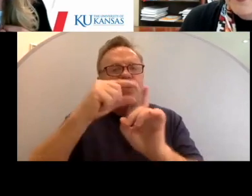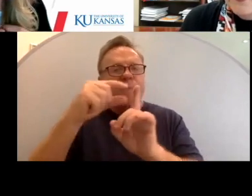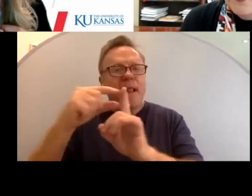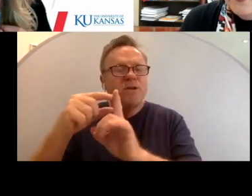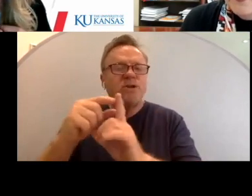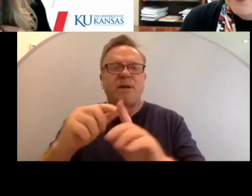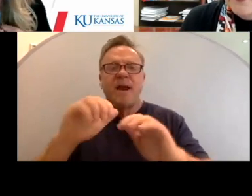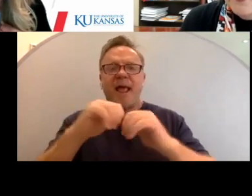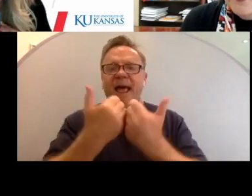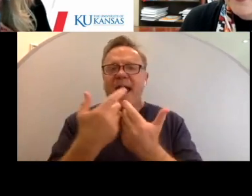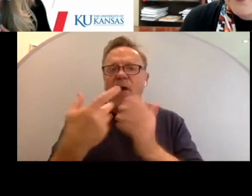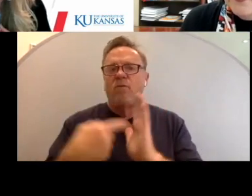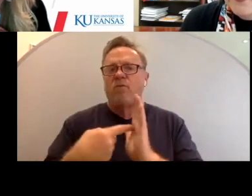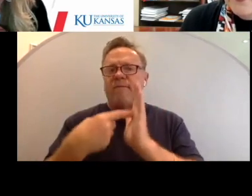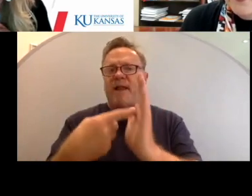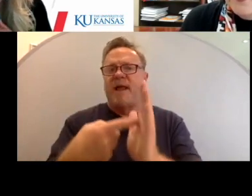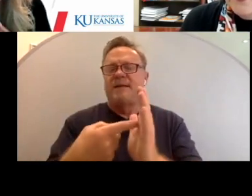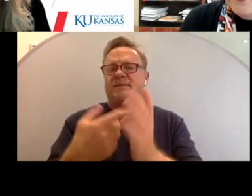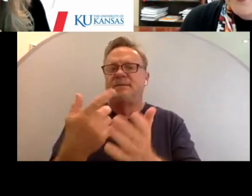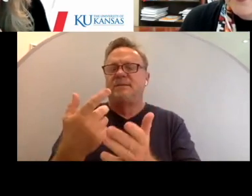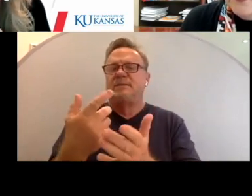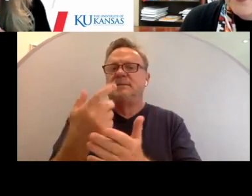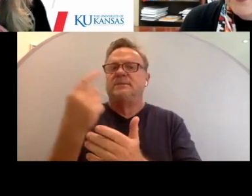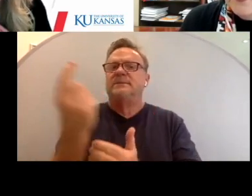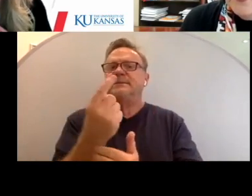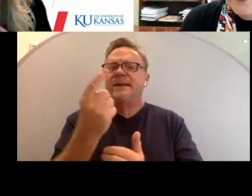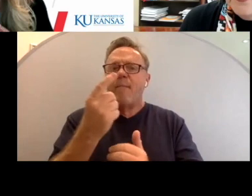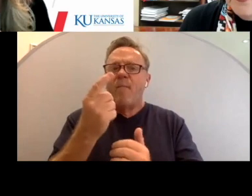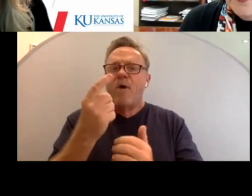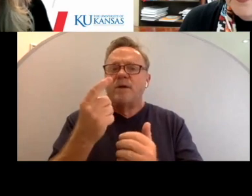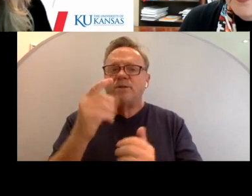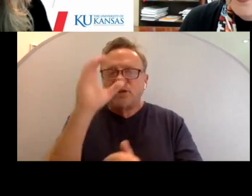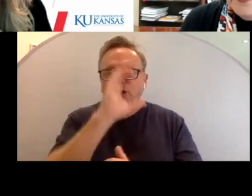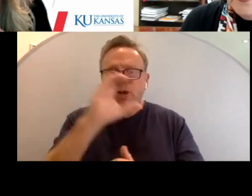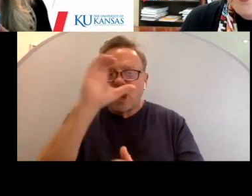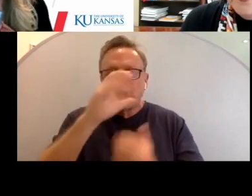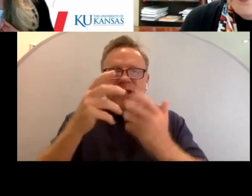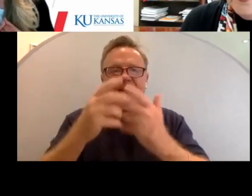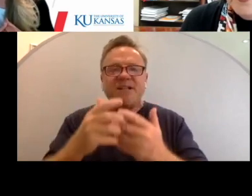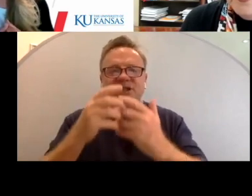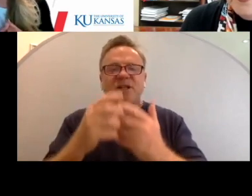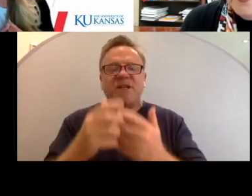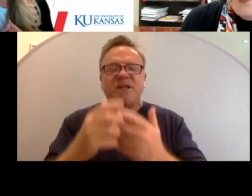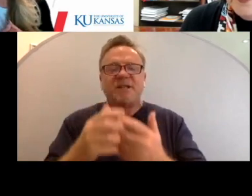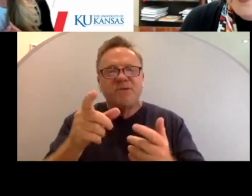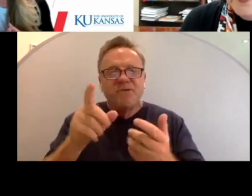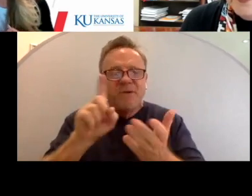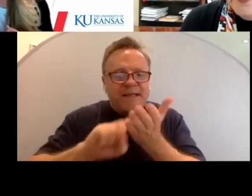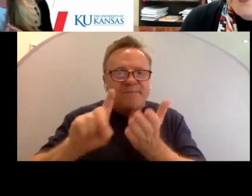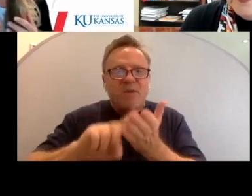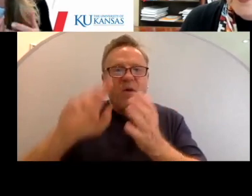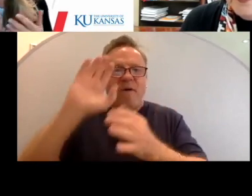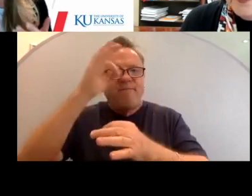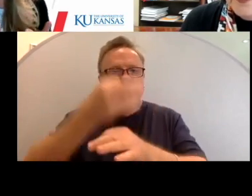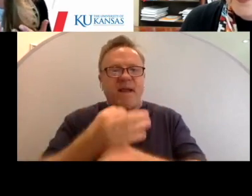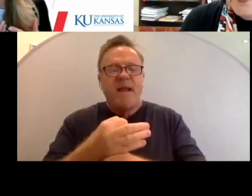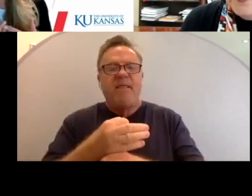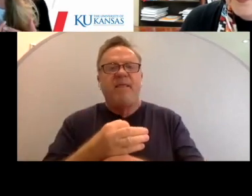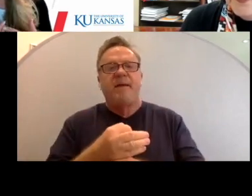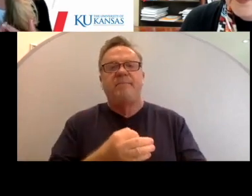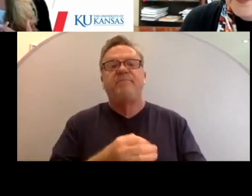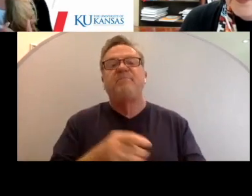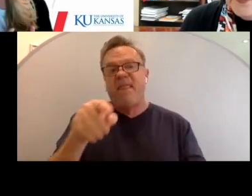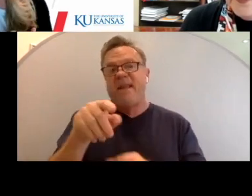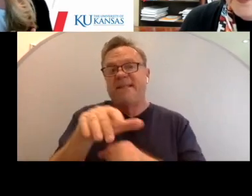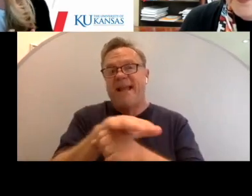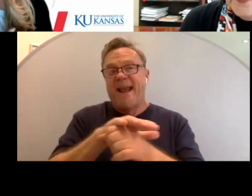how it reflects in someone's search engines to explore faith. This is, this is an area